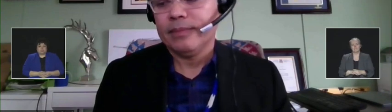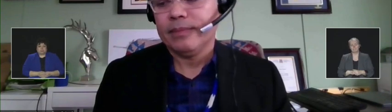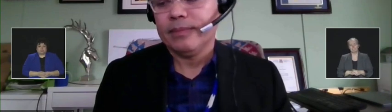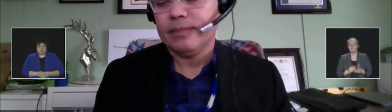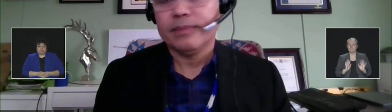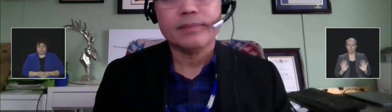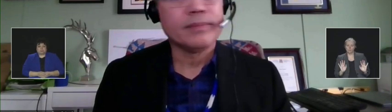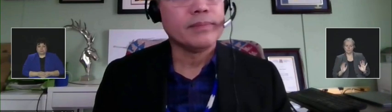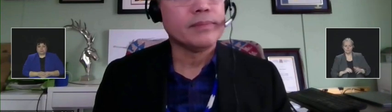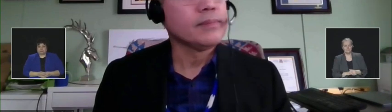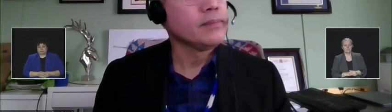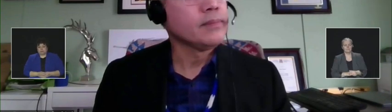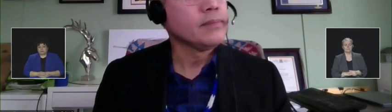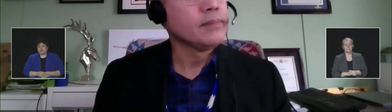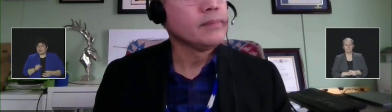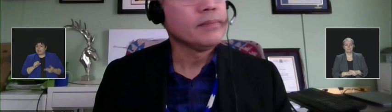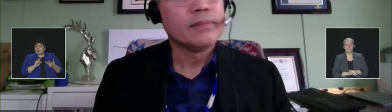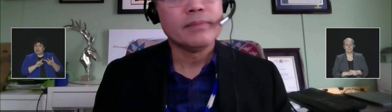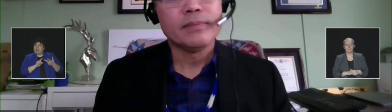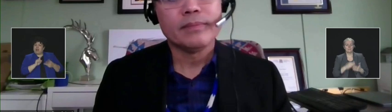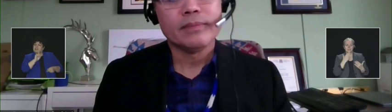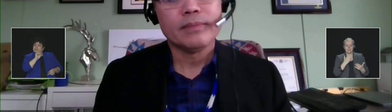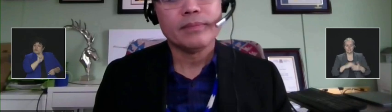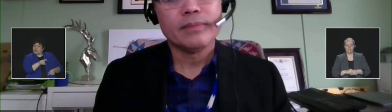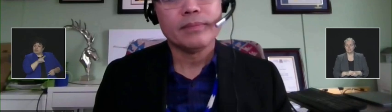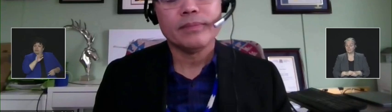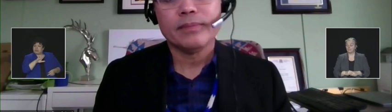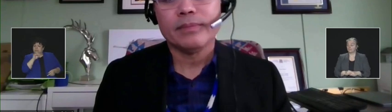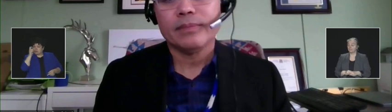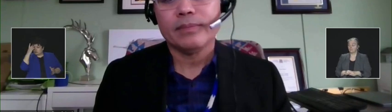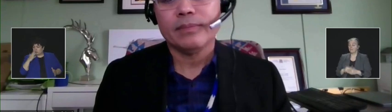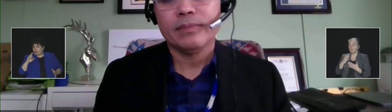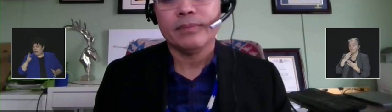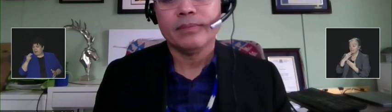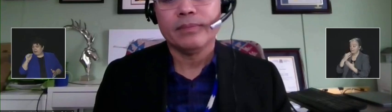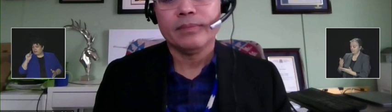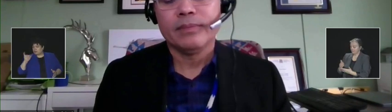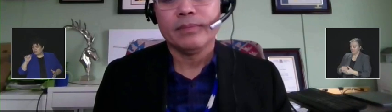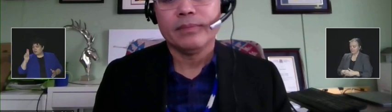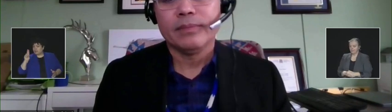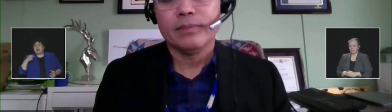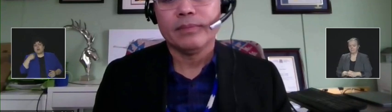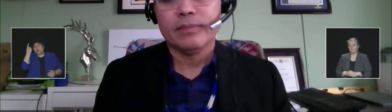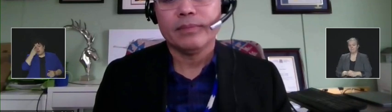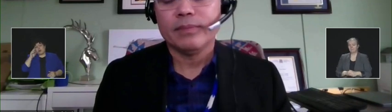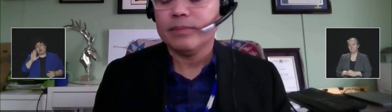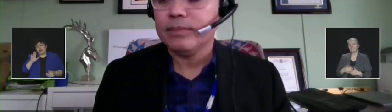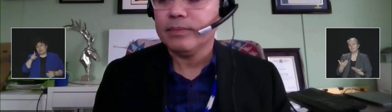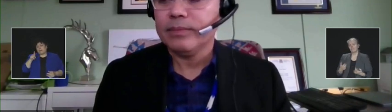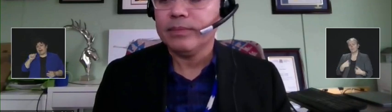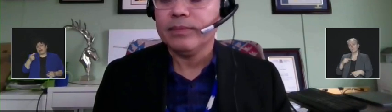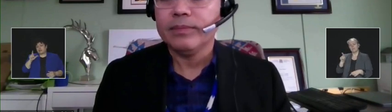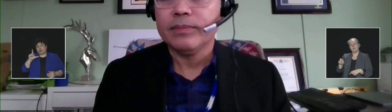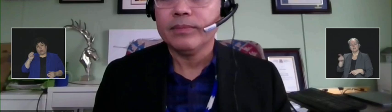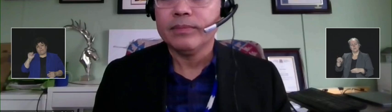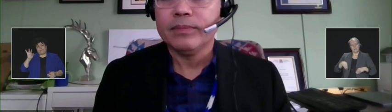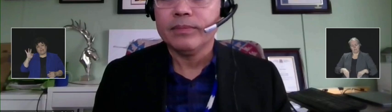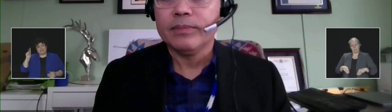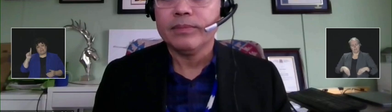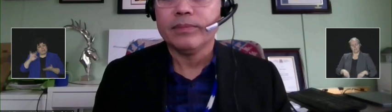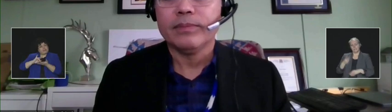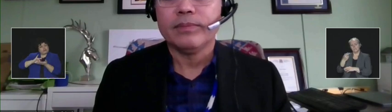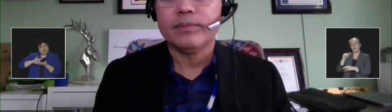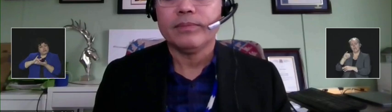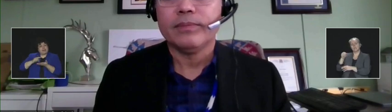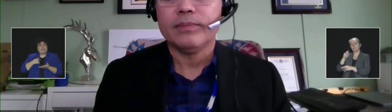Thank you. And I'd also like to ask Minister Haidu about the distribution of Pax Lovid. Last week, you probably